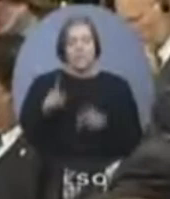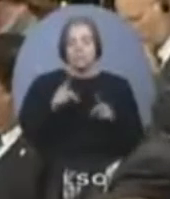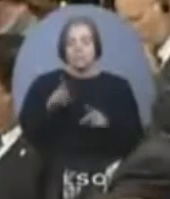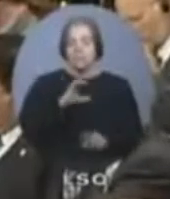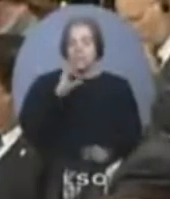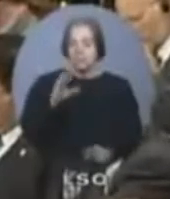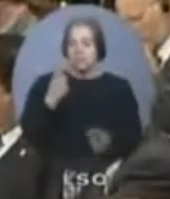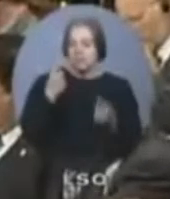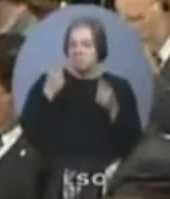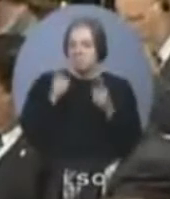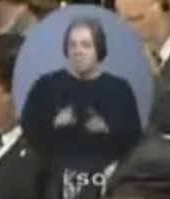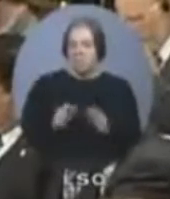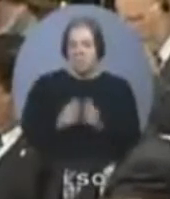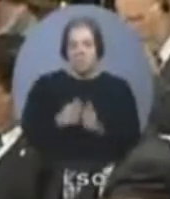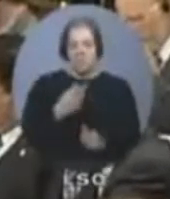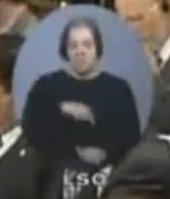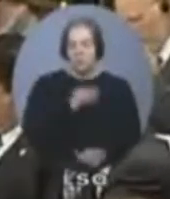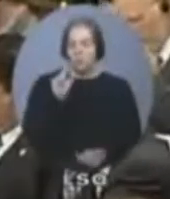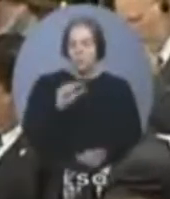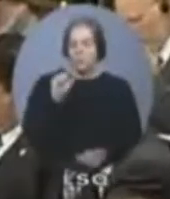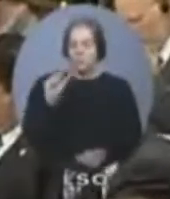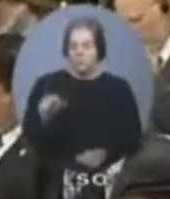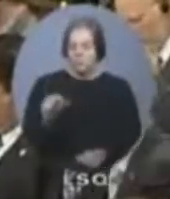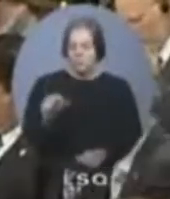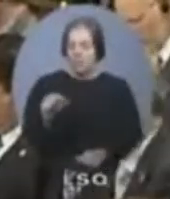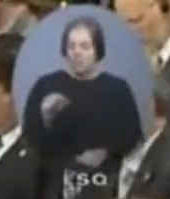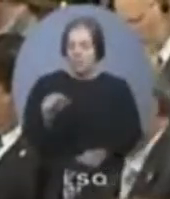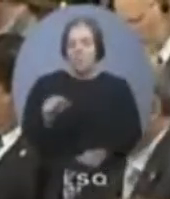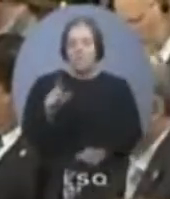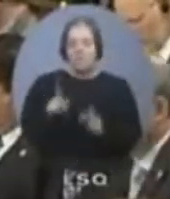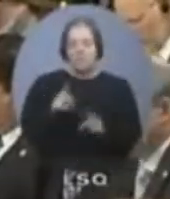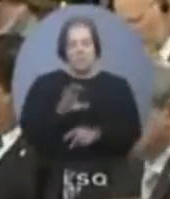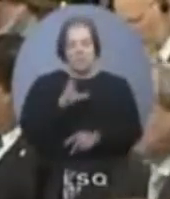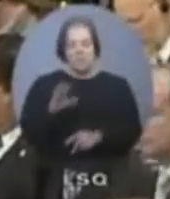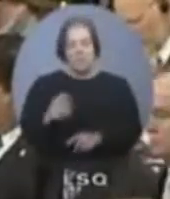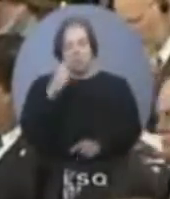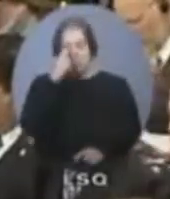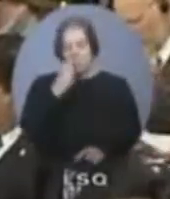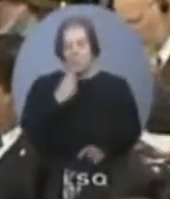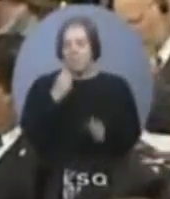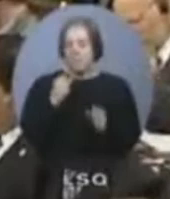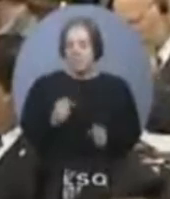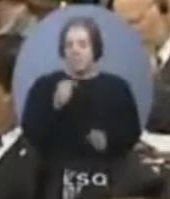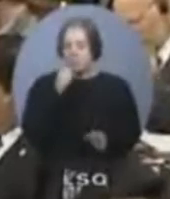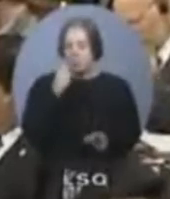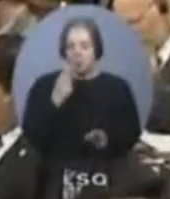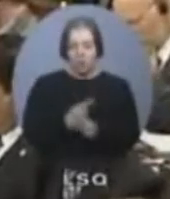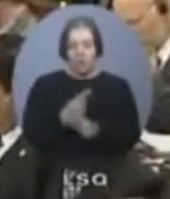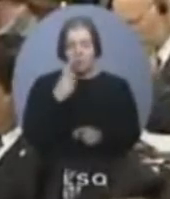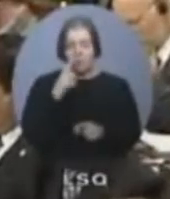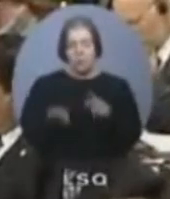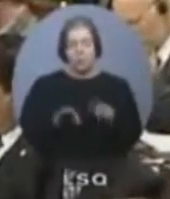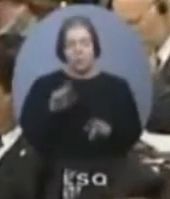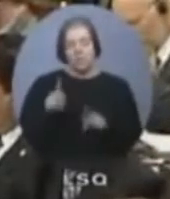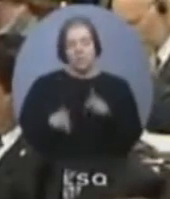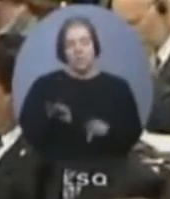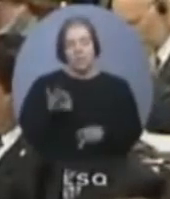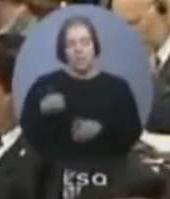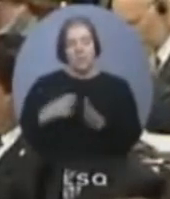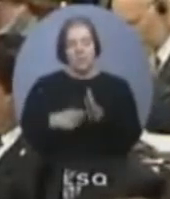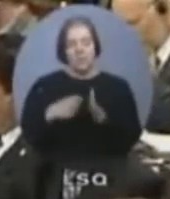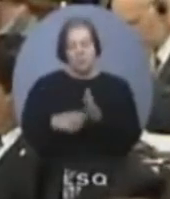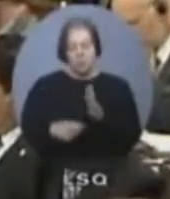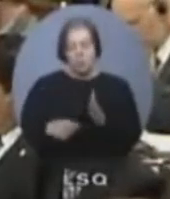believe, Mr. Speaker, that it would be grossly unfair for taxpayers to continue to fund pensions for convicted criminals